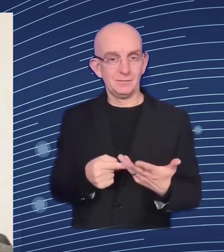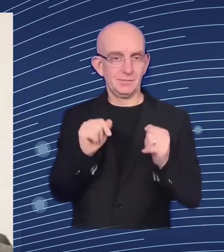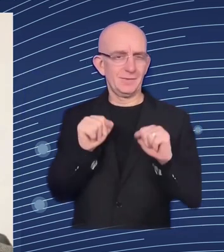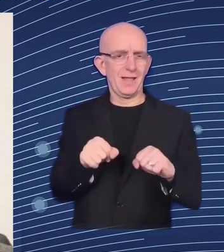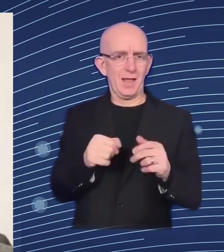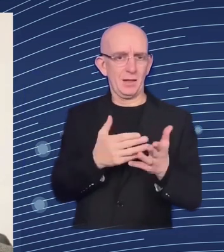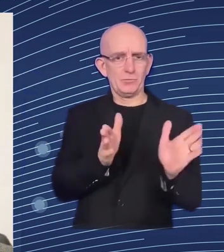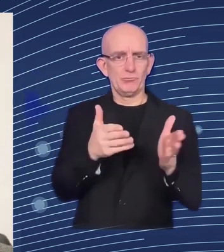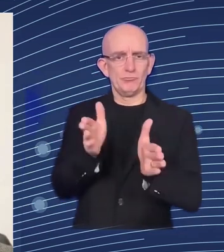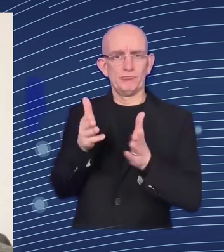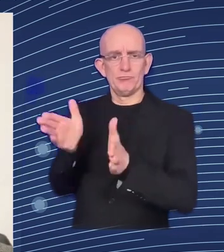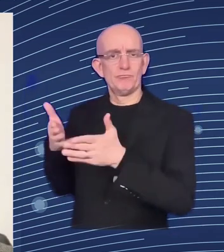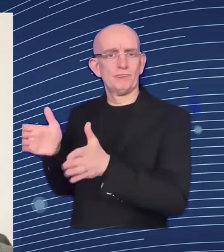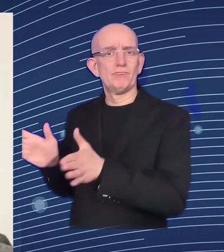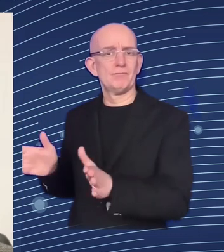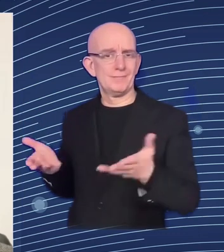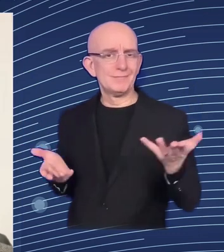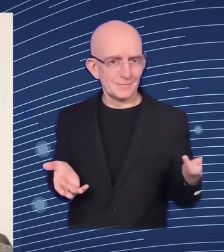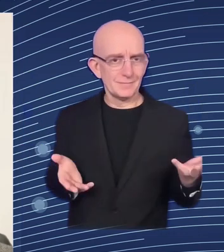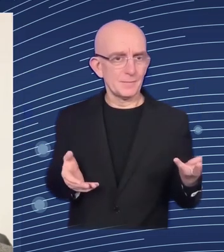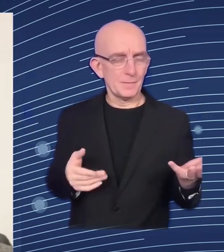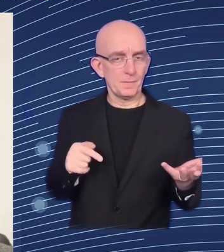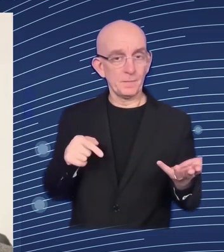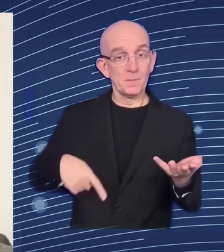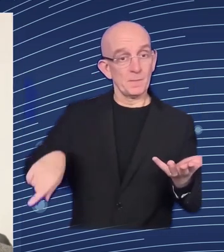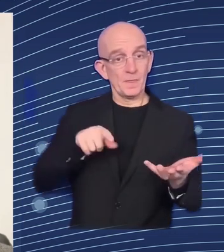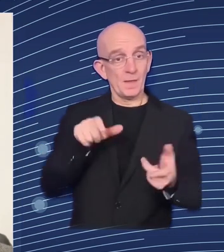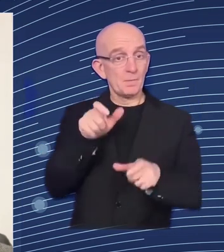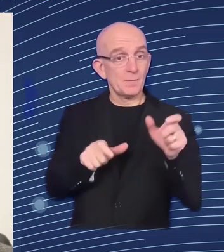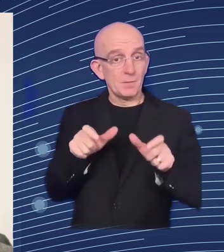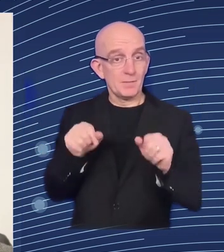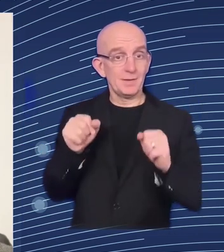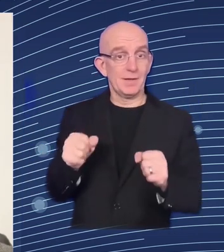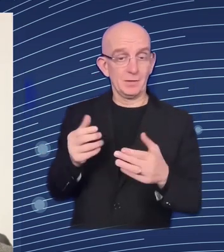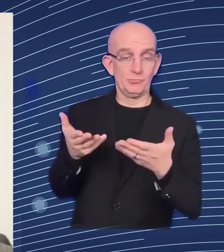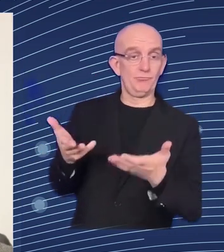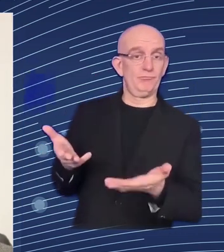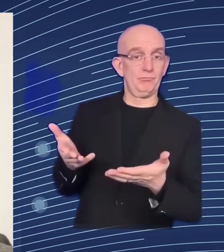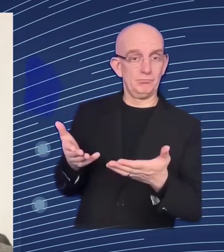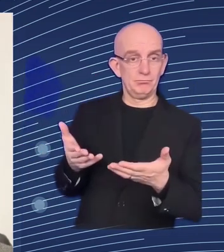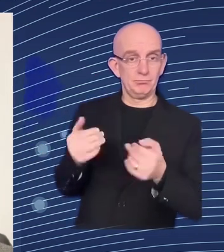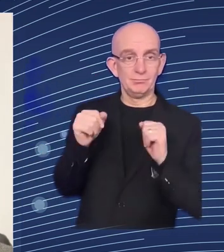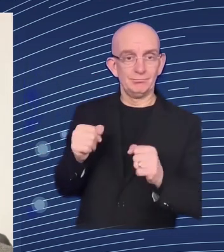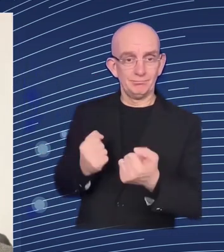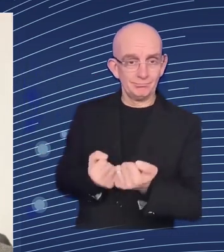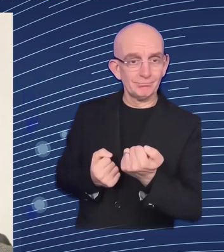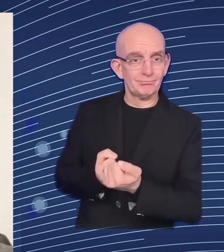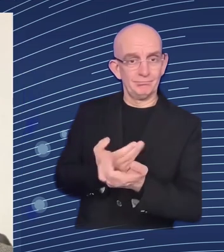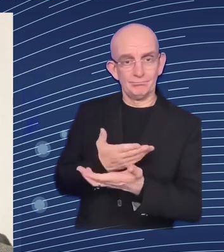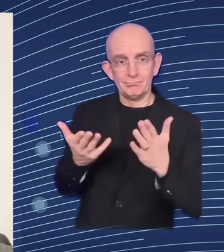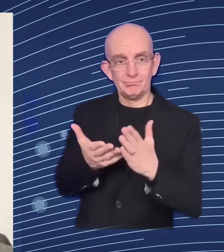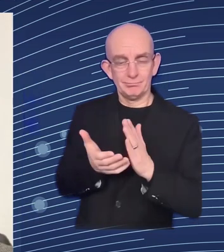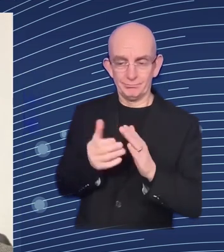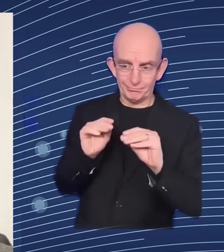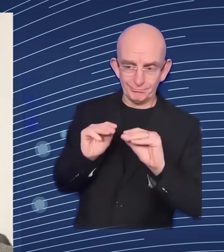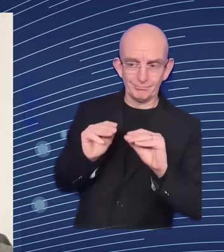be skilled and then also become uh be integrated into